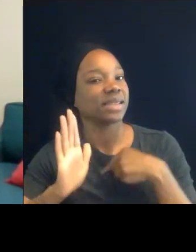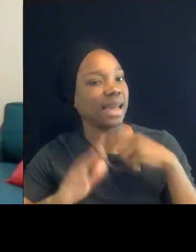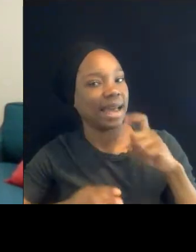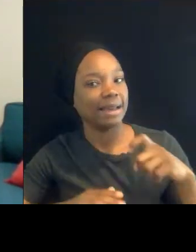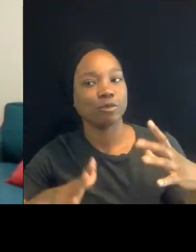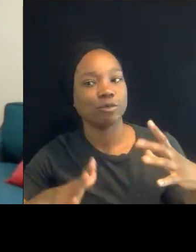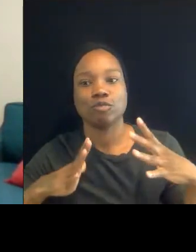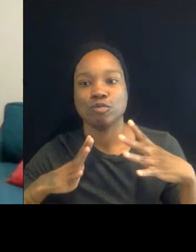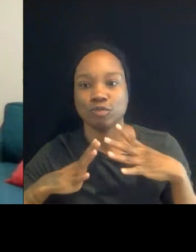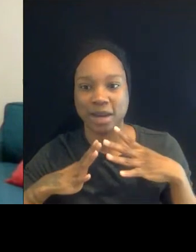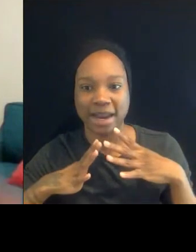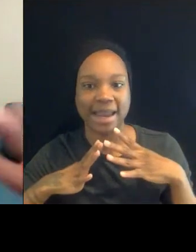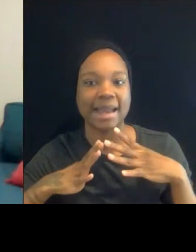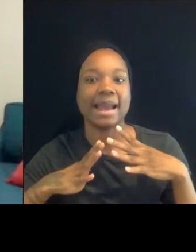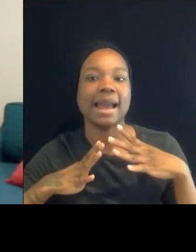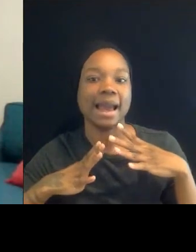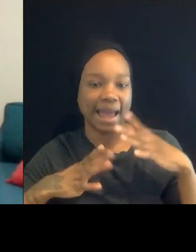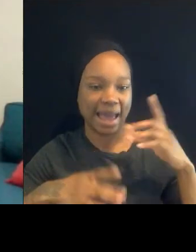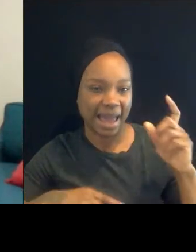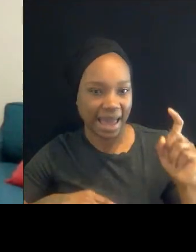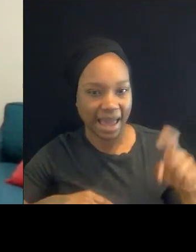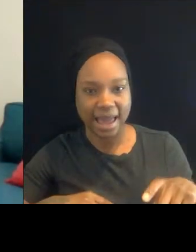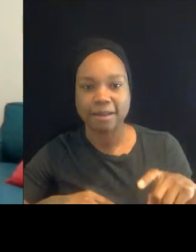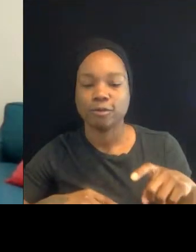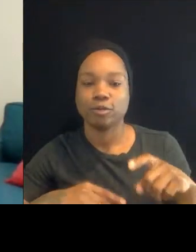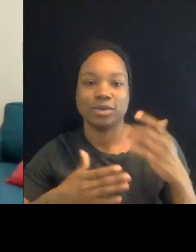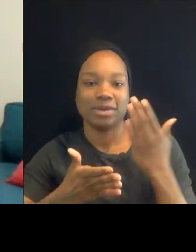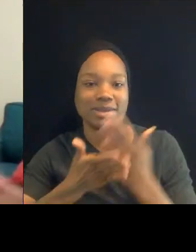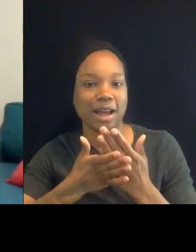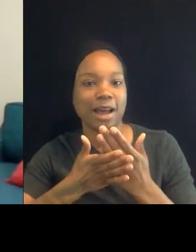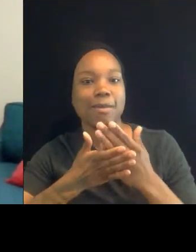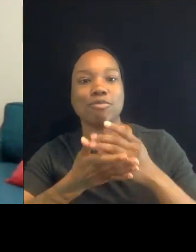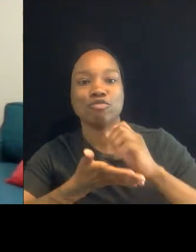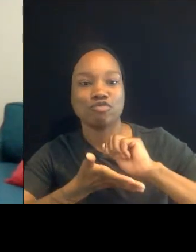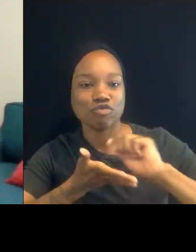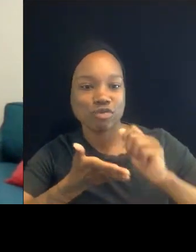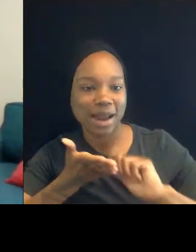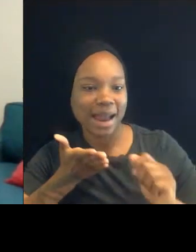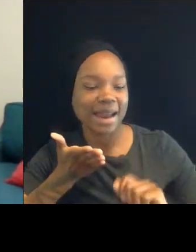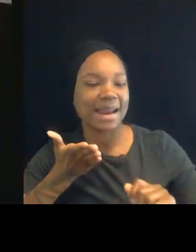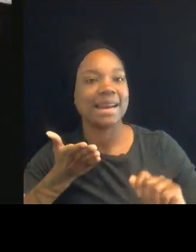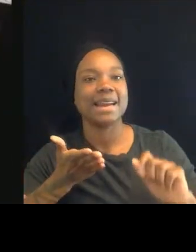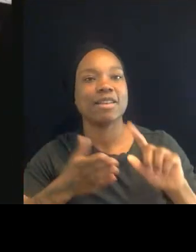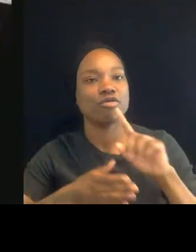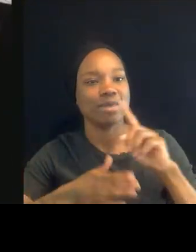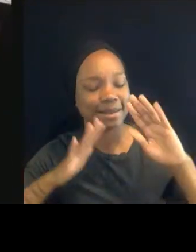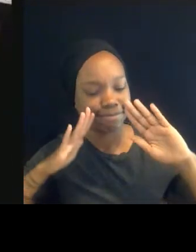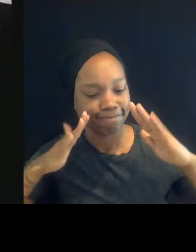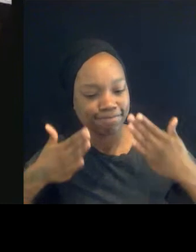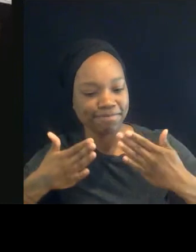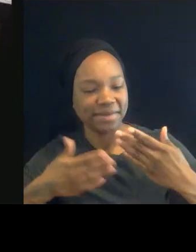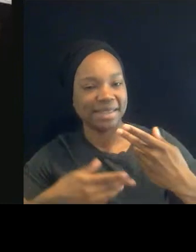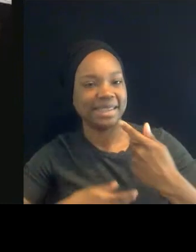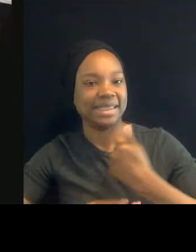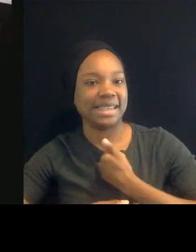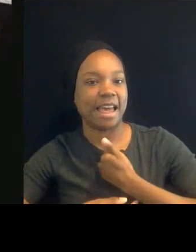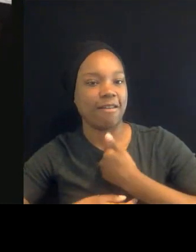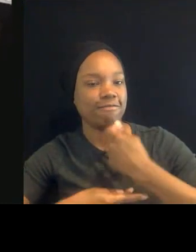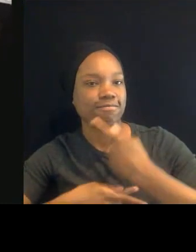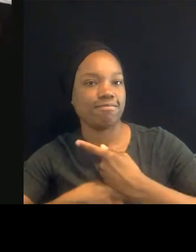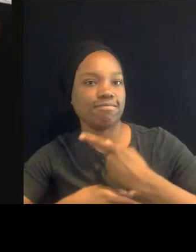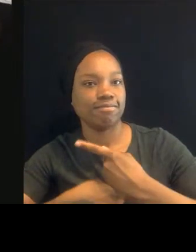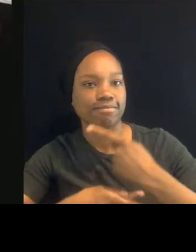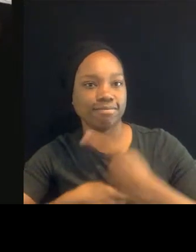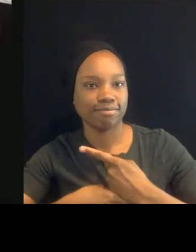about every single thing that was happening and really take some time to do some self-preservation. Is that something that's been,